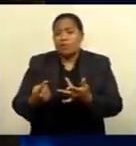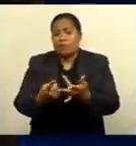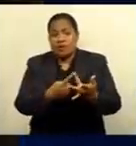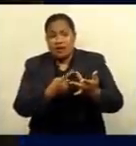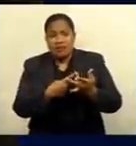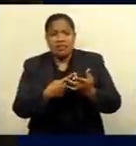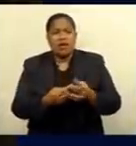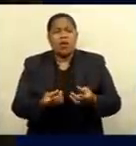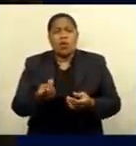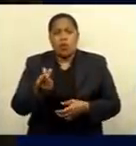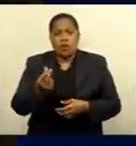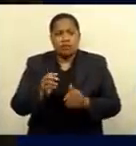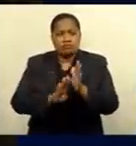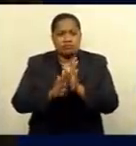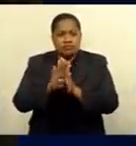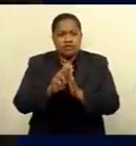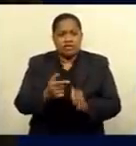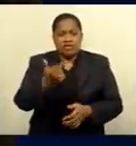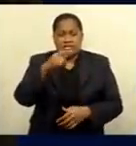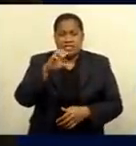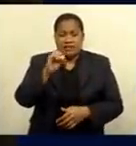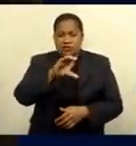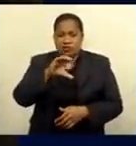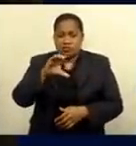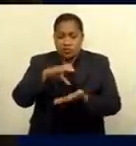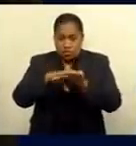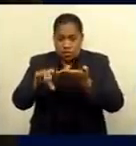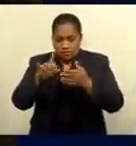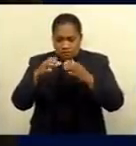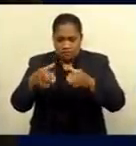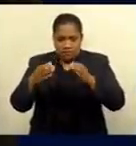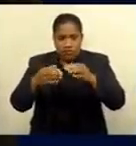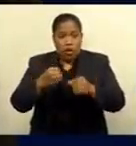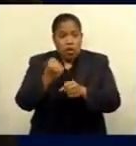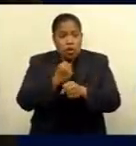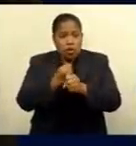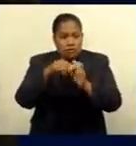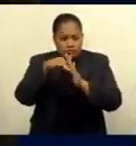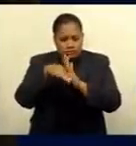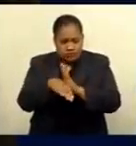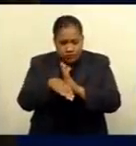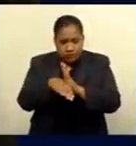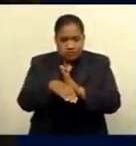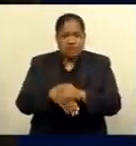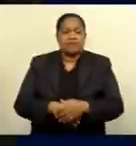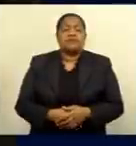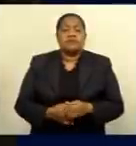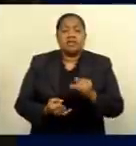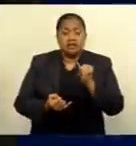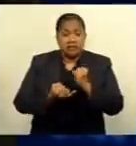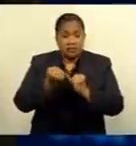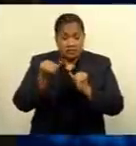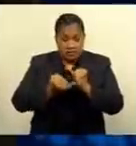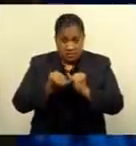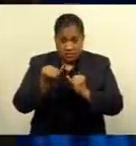crude oil rose to just over $70 a barrel. Gold dropped to close at $1,789 per ounce. And silver